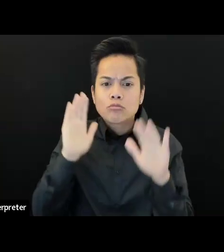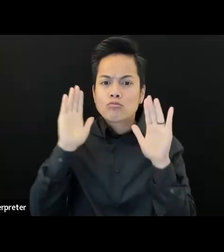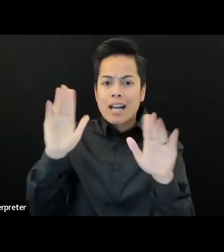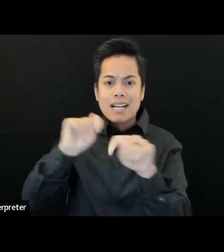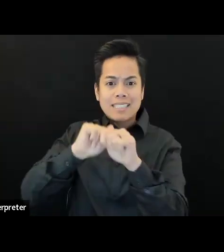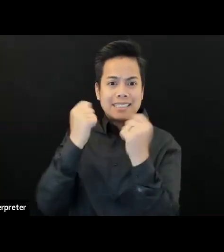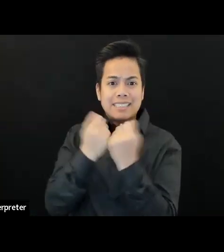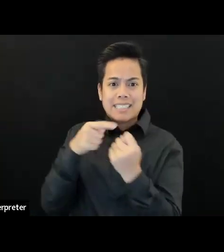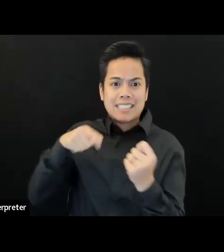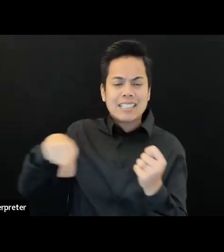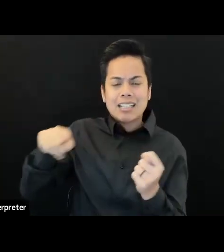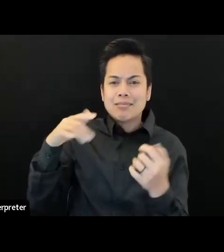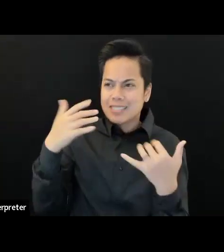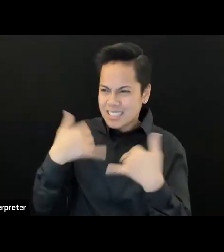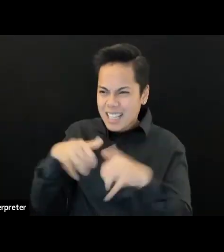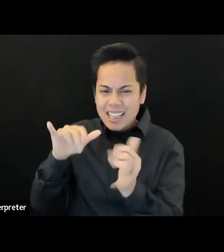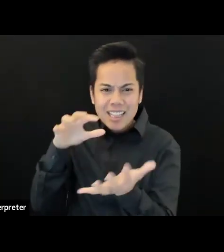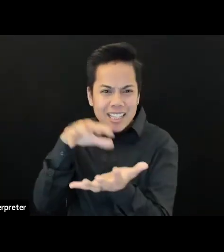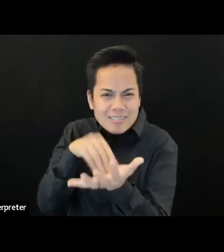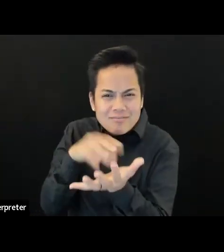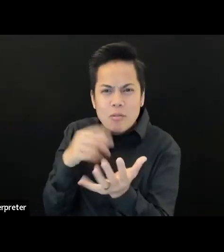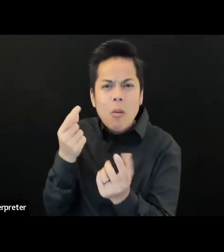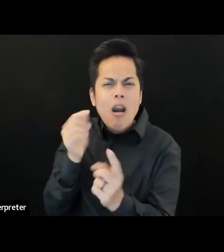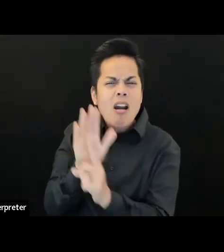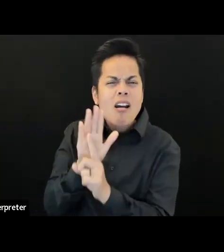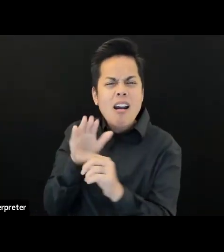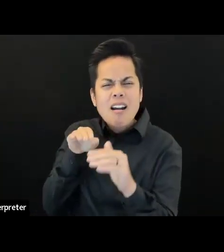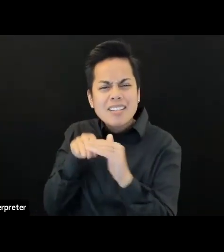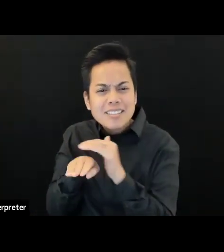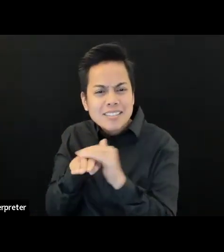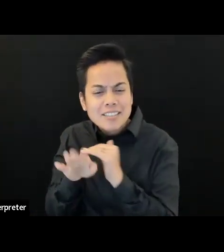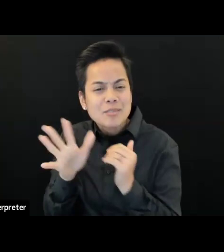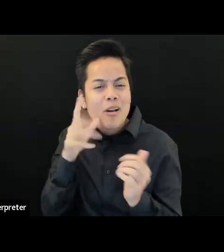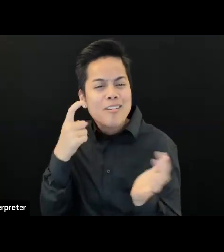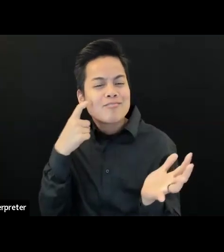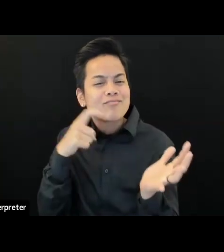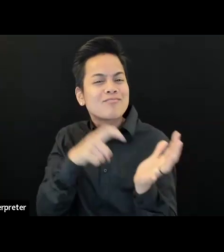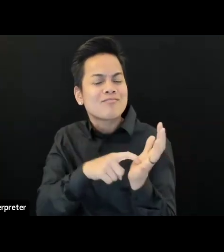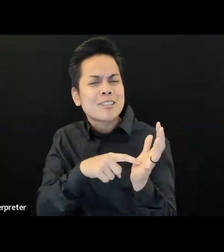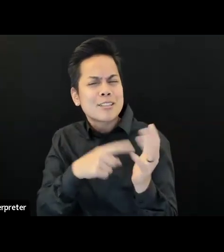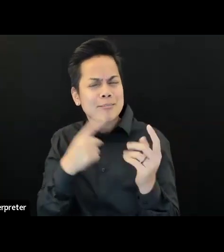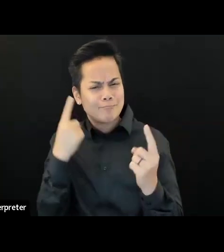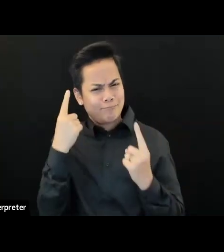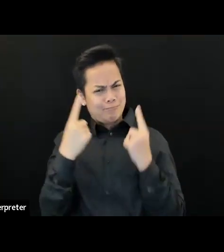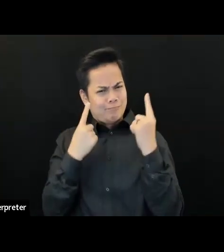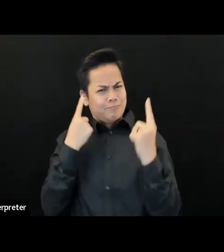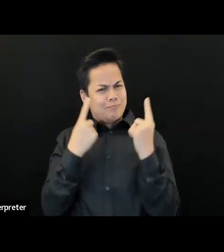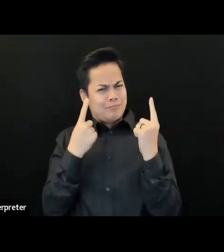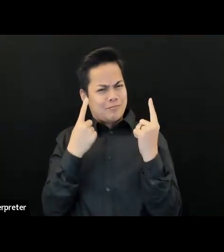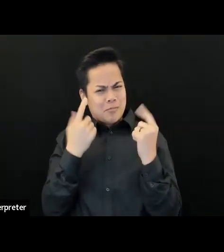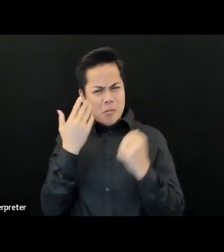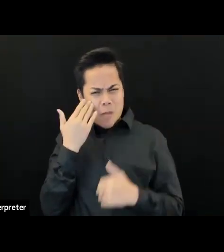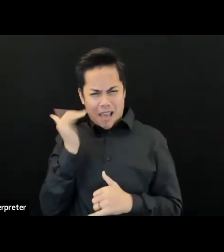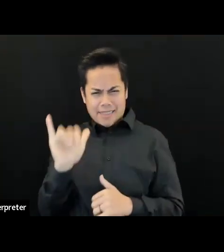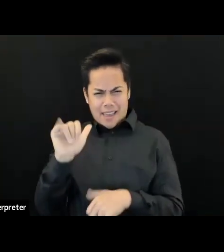about access. And so some of the things might be like, head scratchy, why is that stool so inaccessible